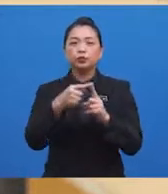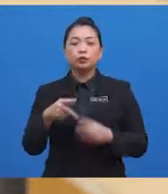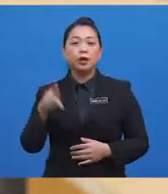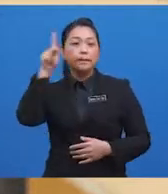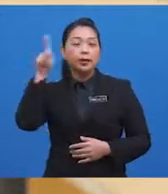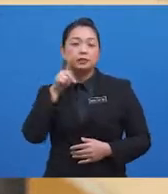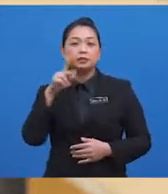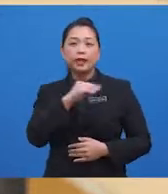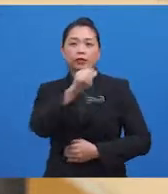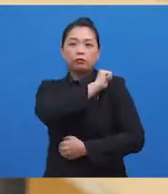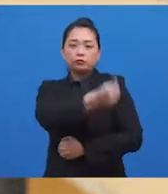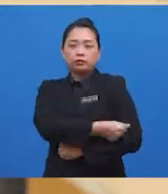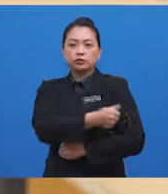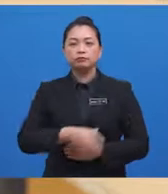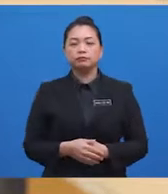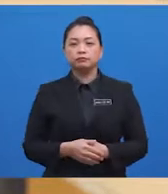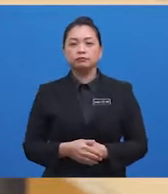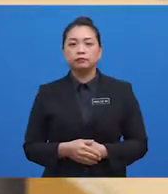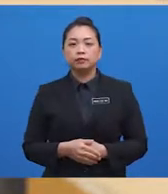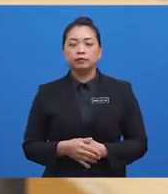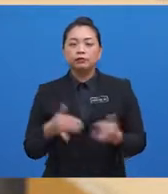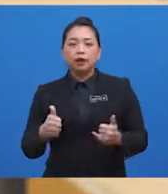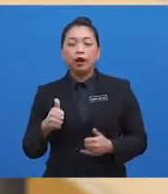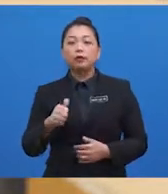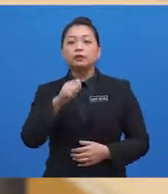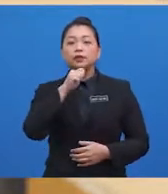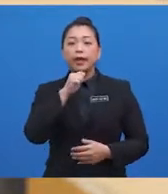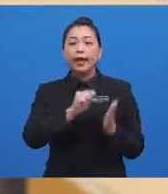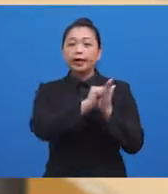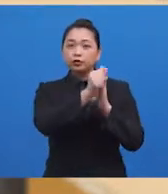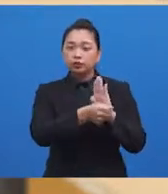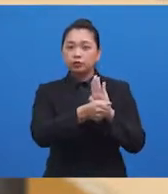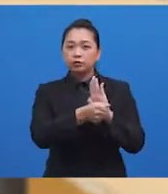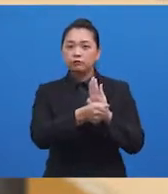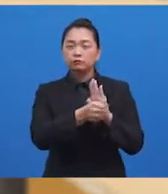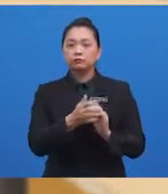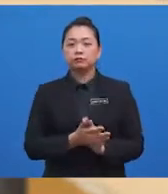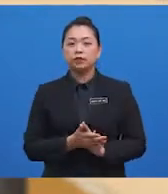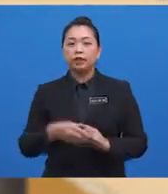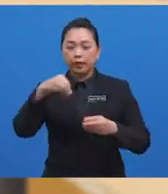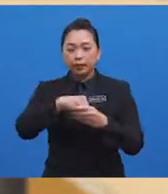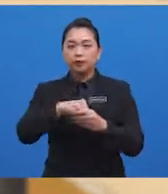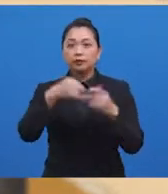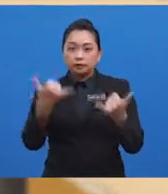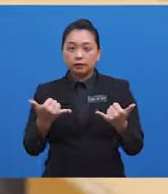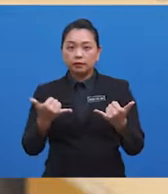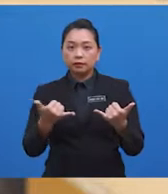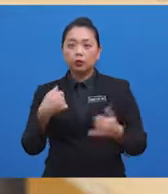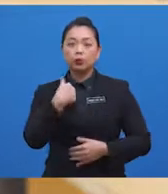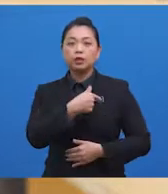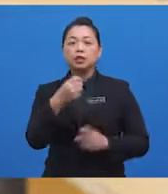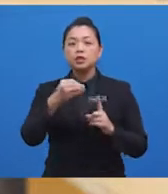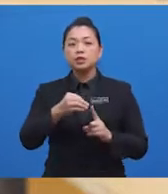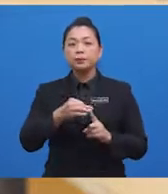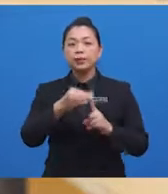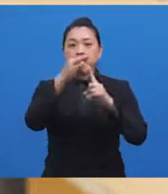But in this day and age, as we have become a more cosmopolitan society, we, and especially the